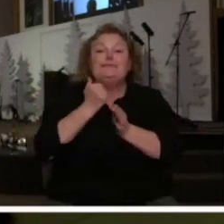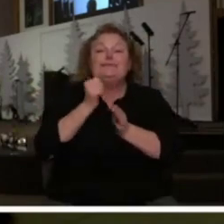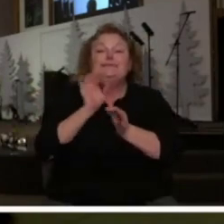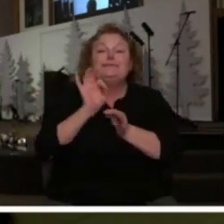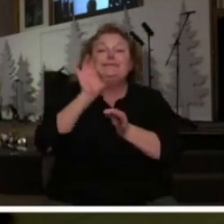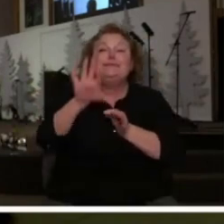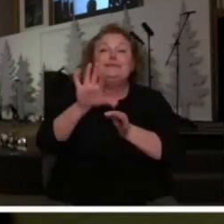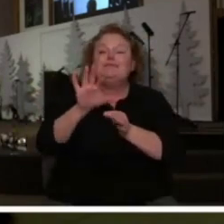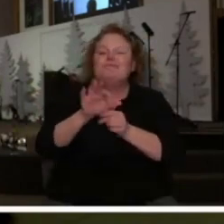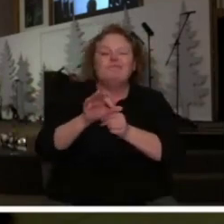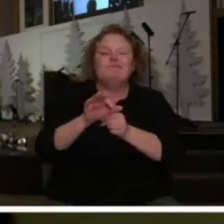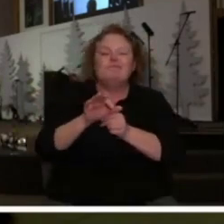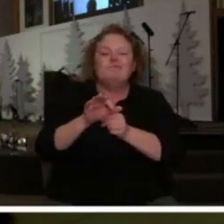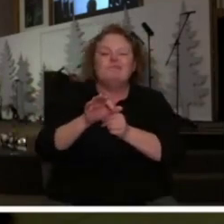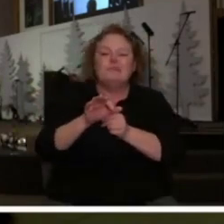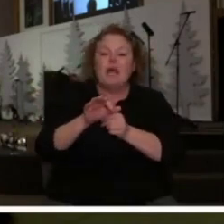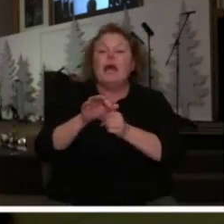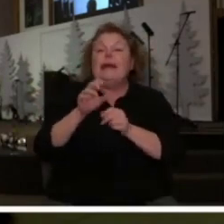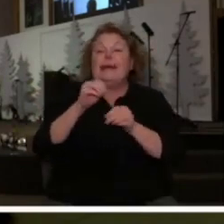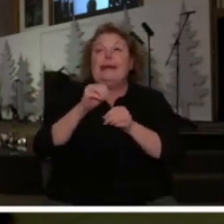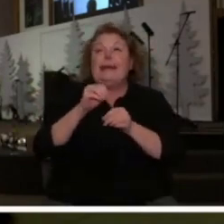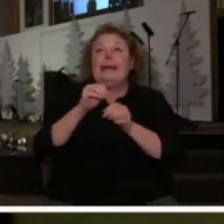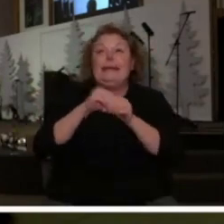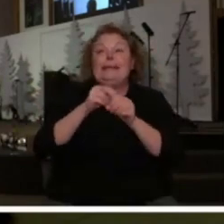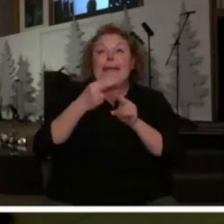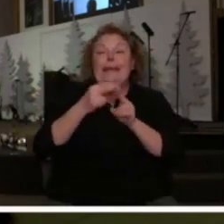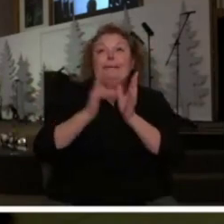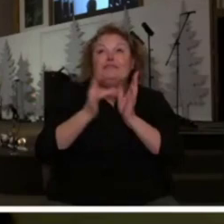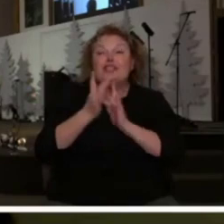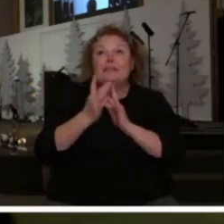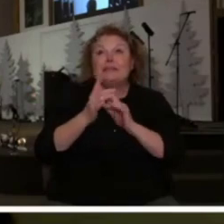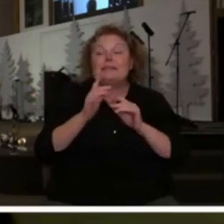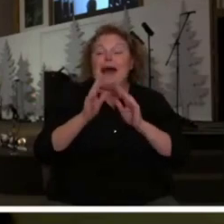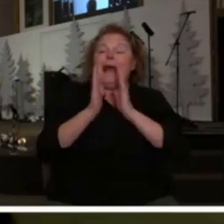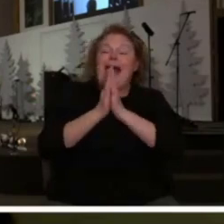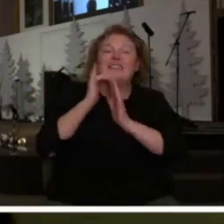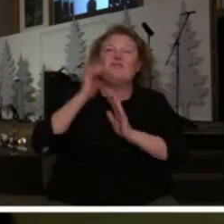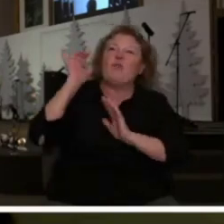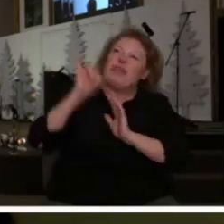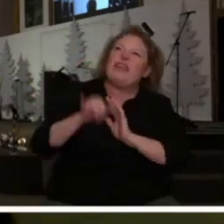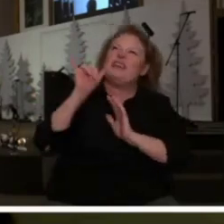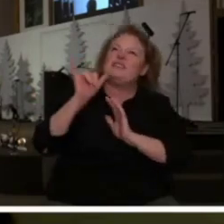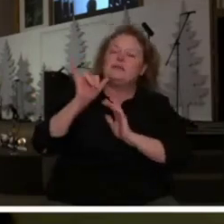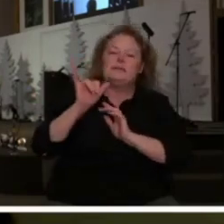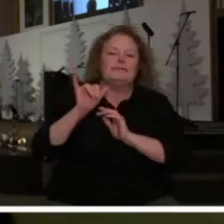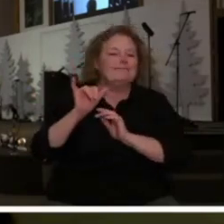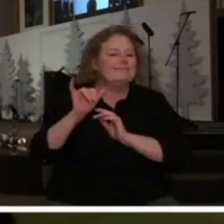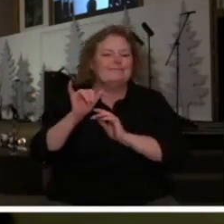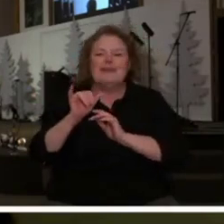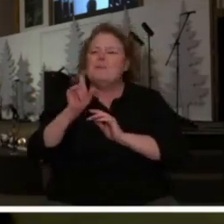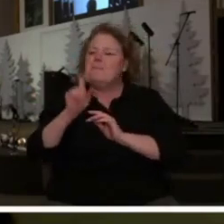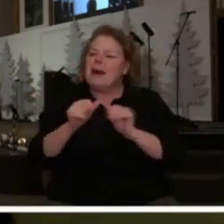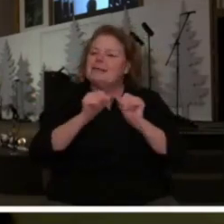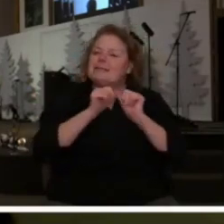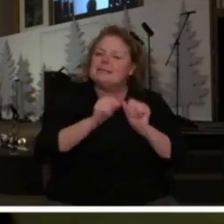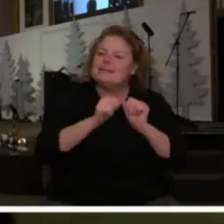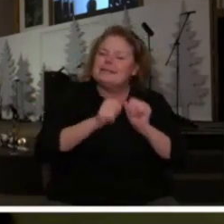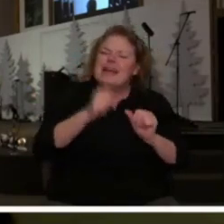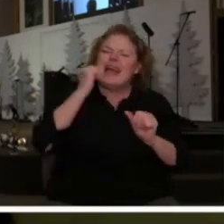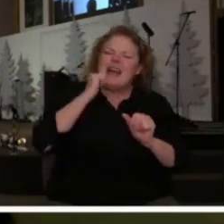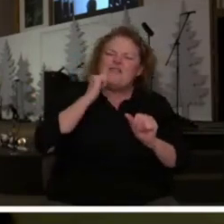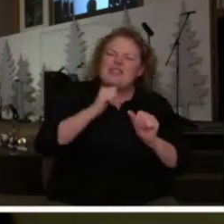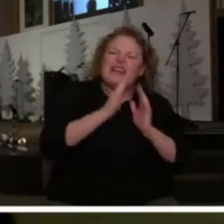a prayer life that just says in the name of Jesus I command these things will not come out without a consistent prayer life